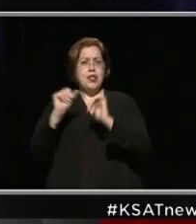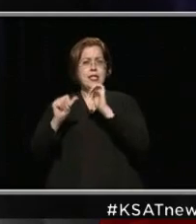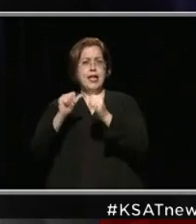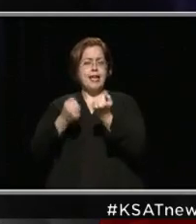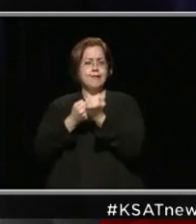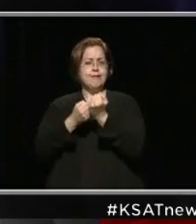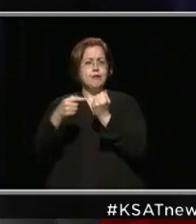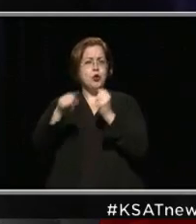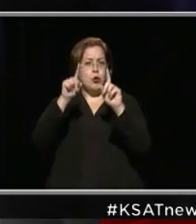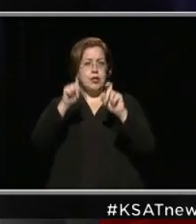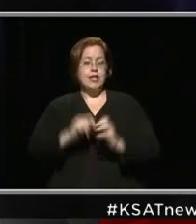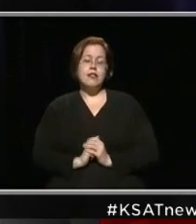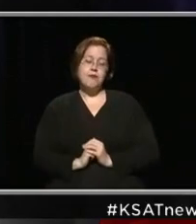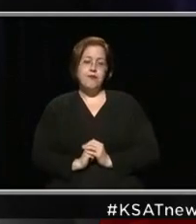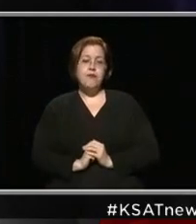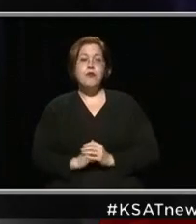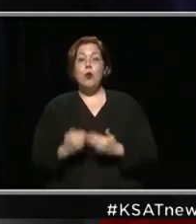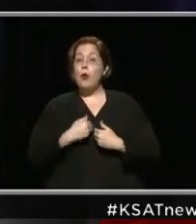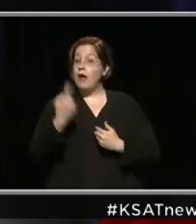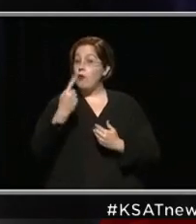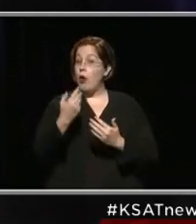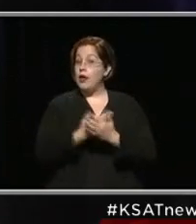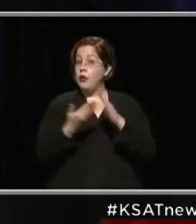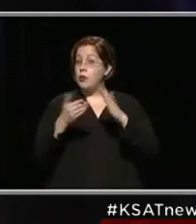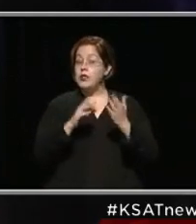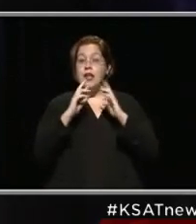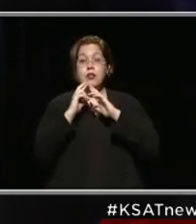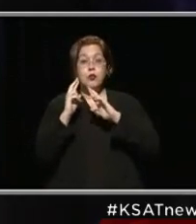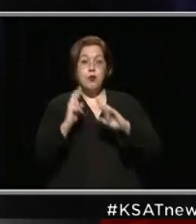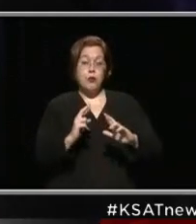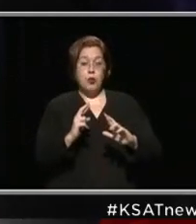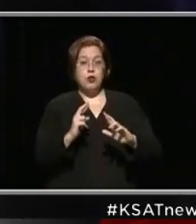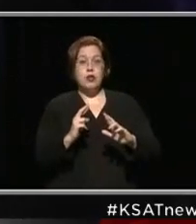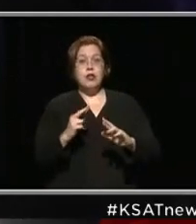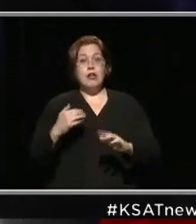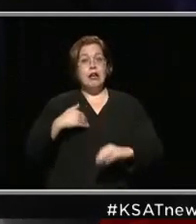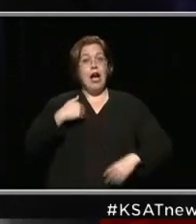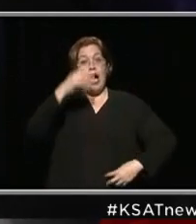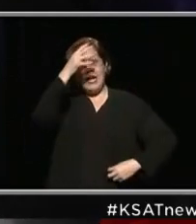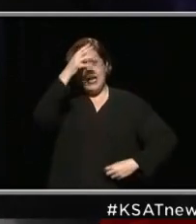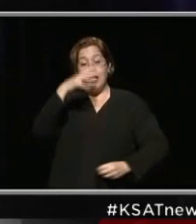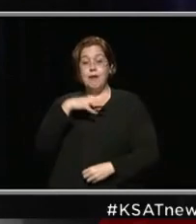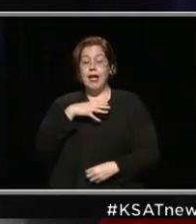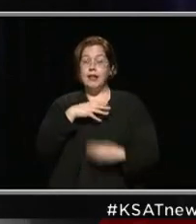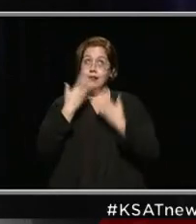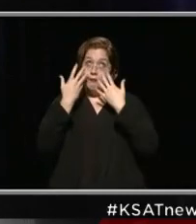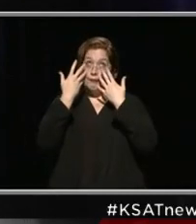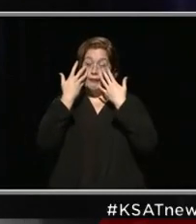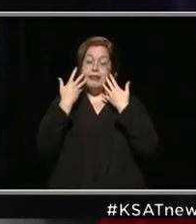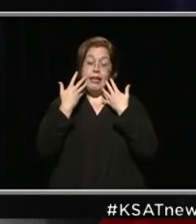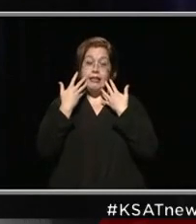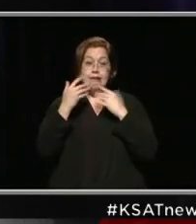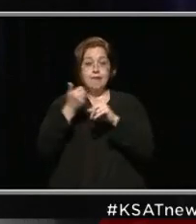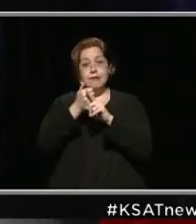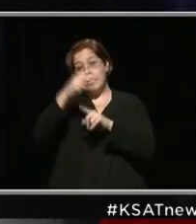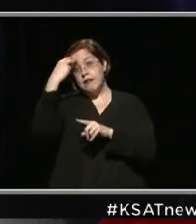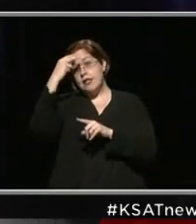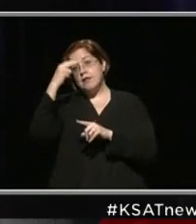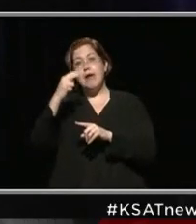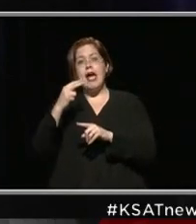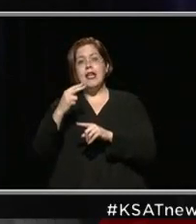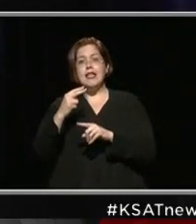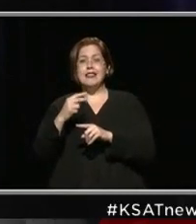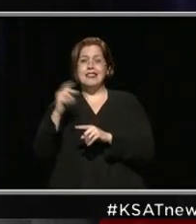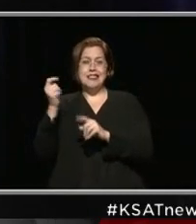those two tests. We do have one new death to report tonight. A young man, unfortunately, he was Hispanic in his late